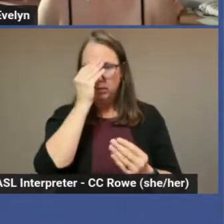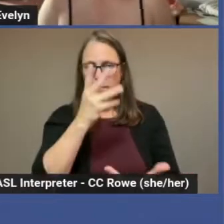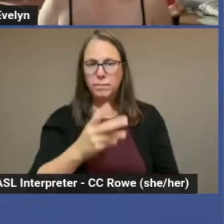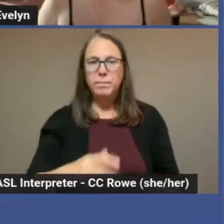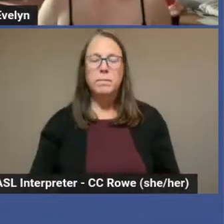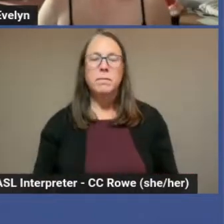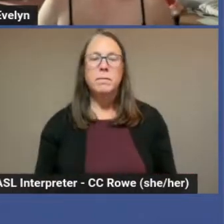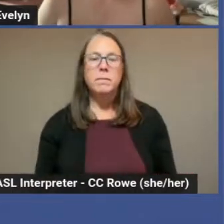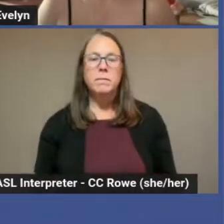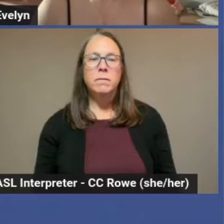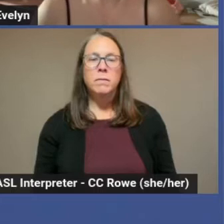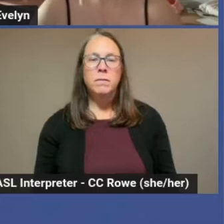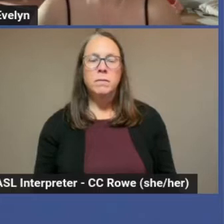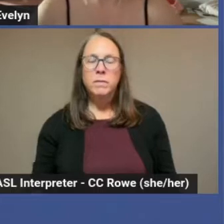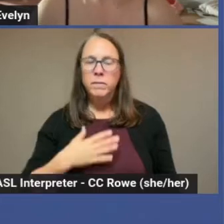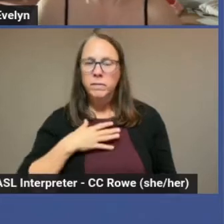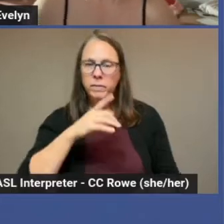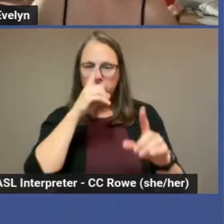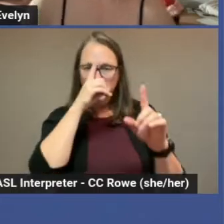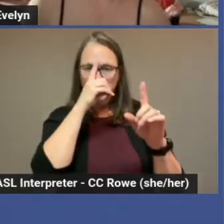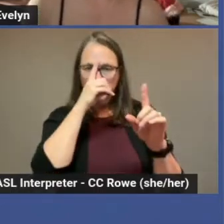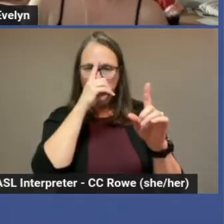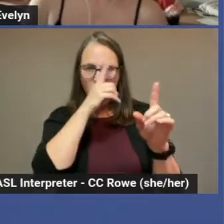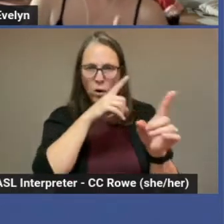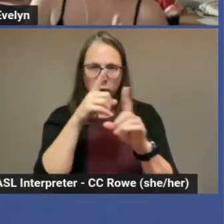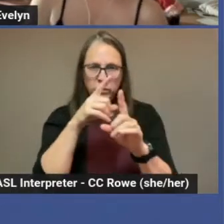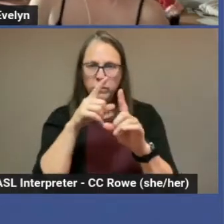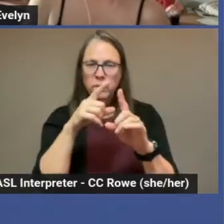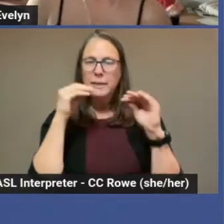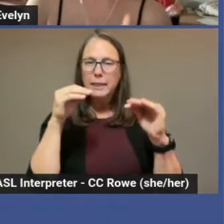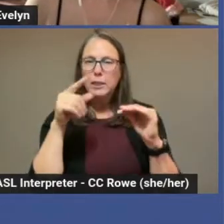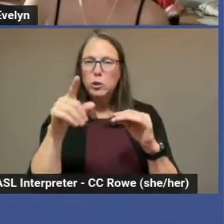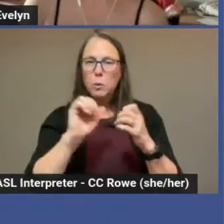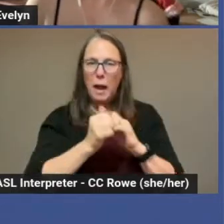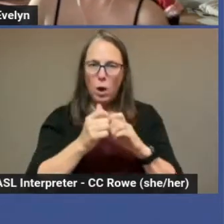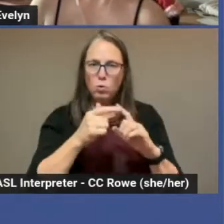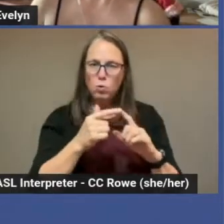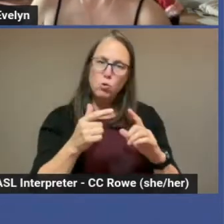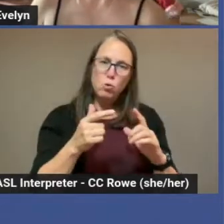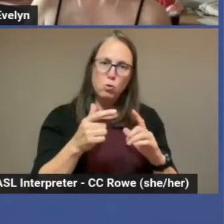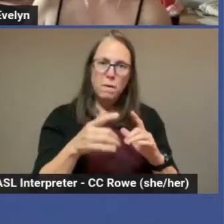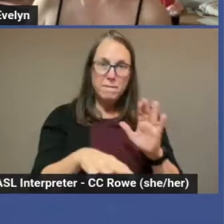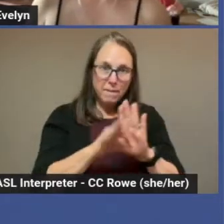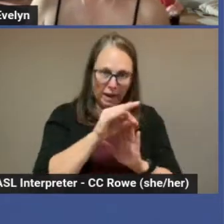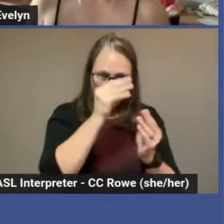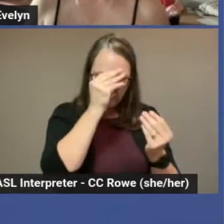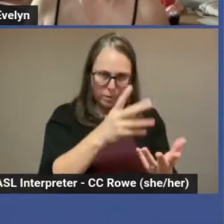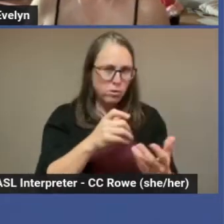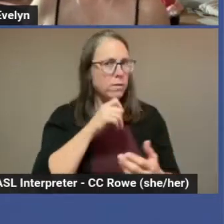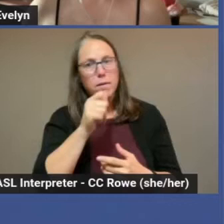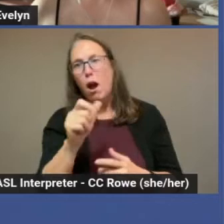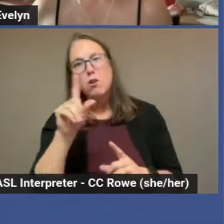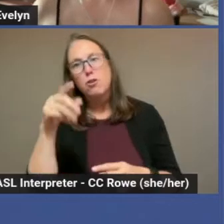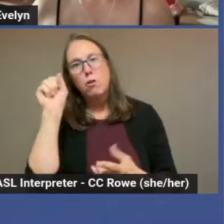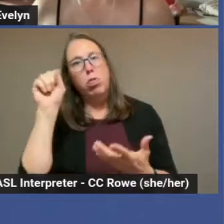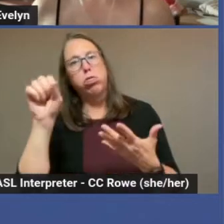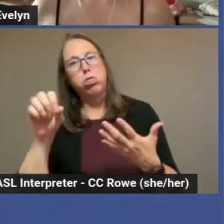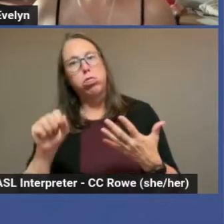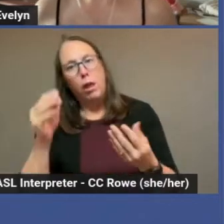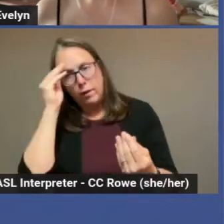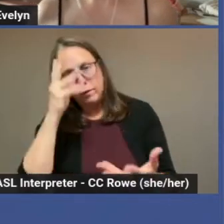information. My goal is to teach you to fish, not give you the fish. So JSTOR has